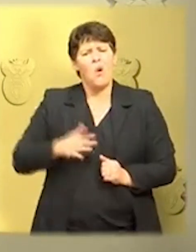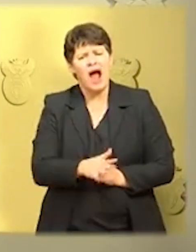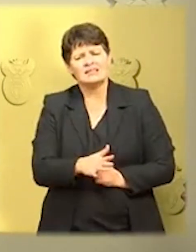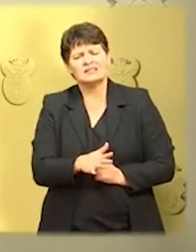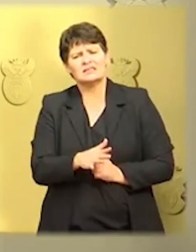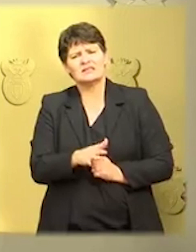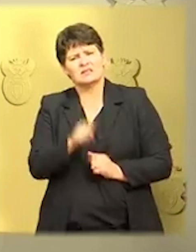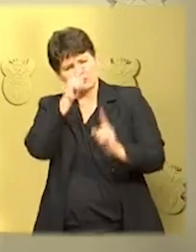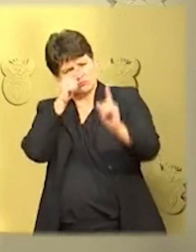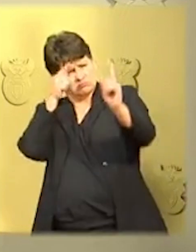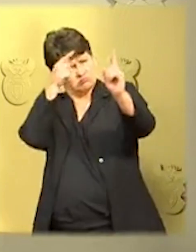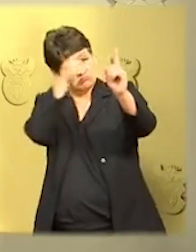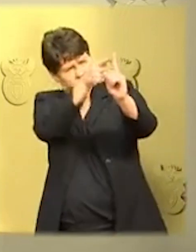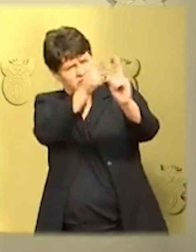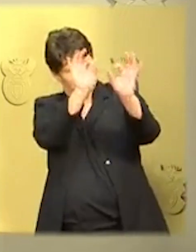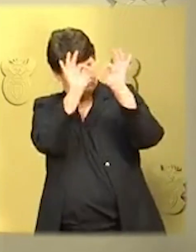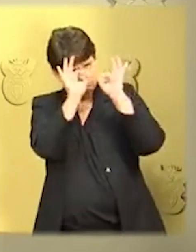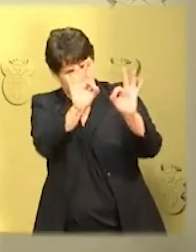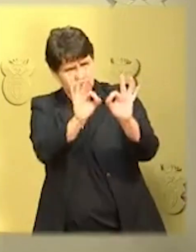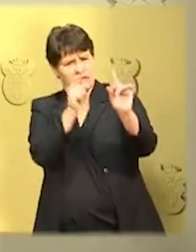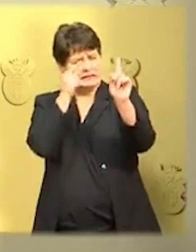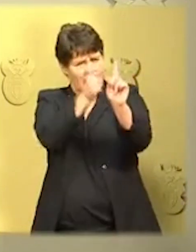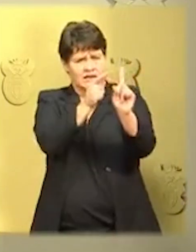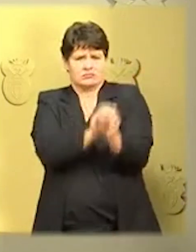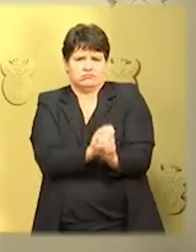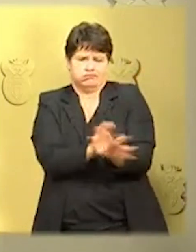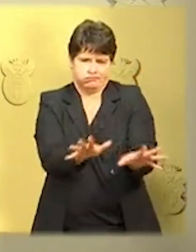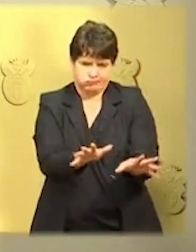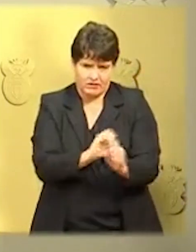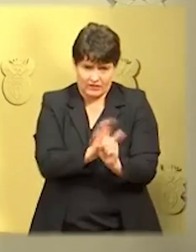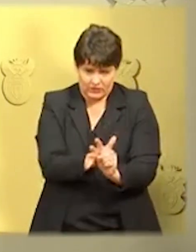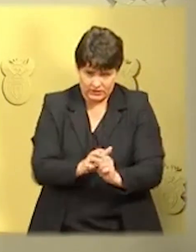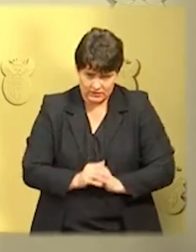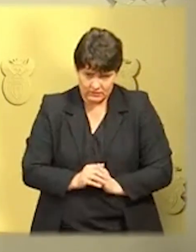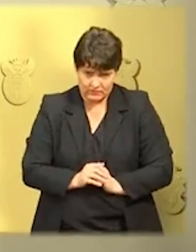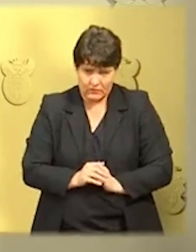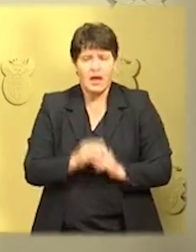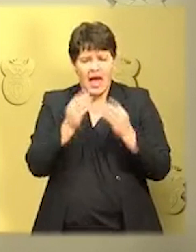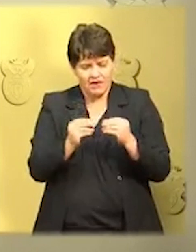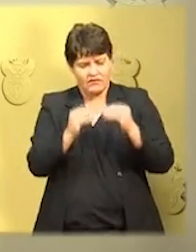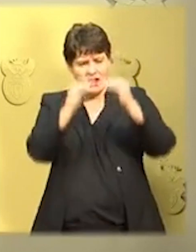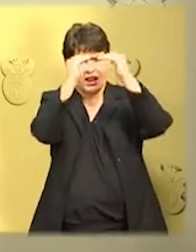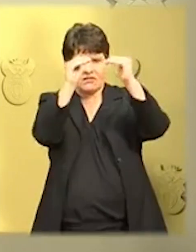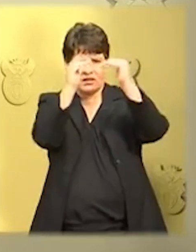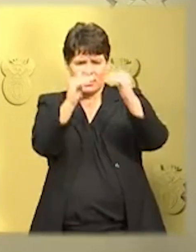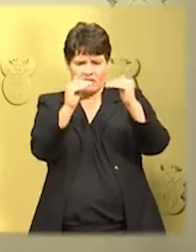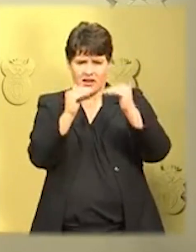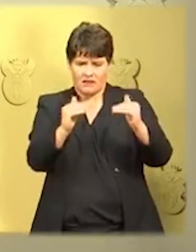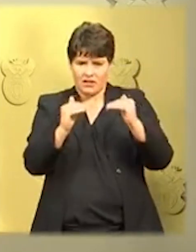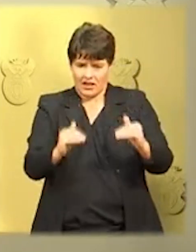there will be a national level and separate levels for each province,